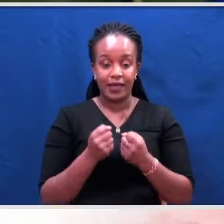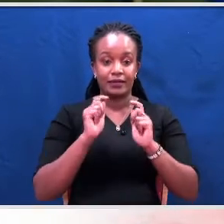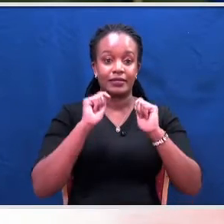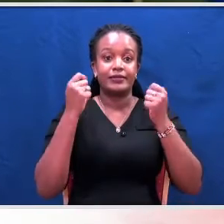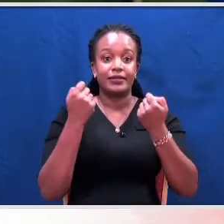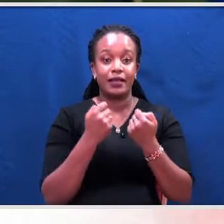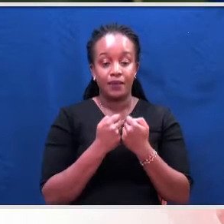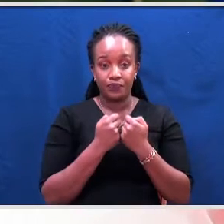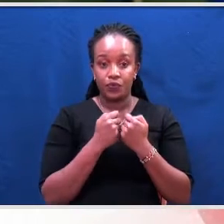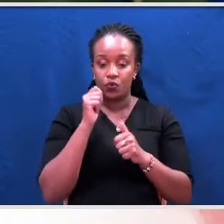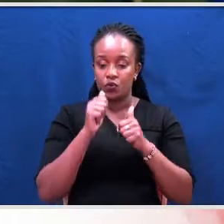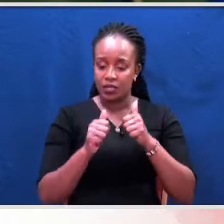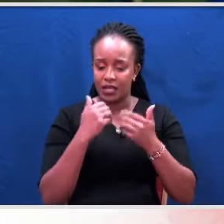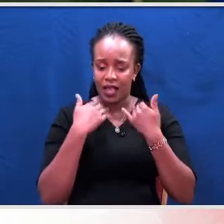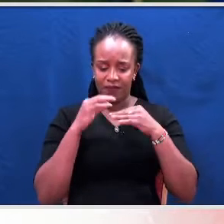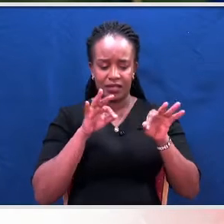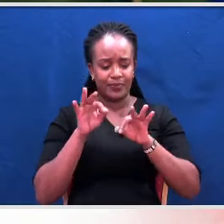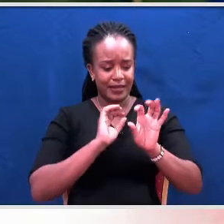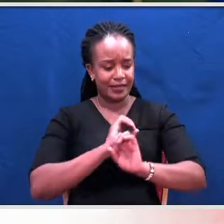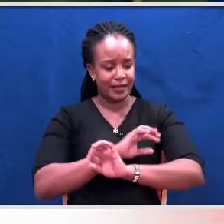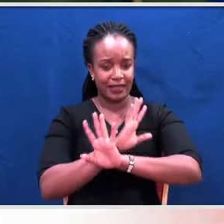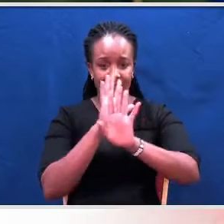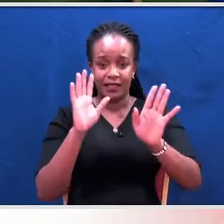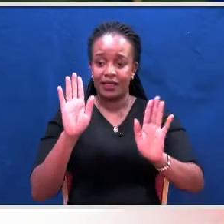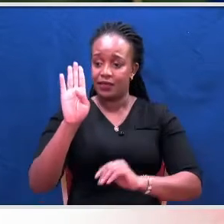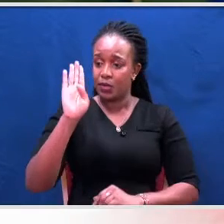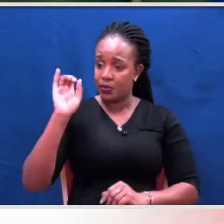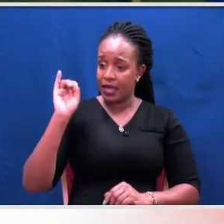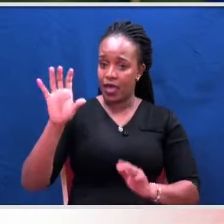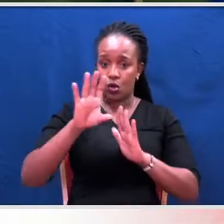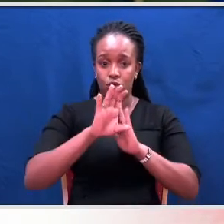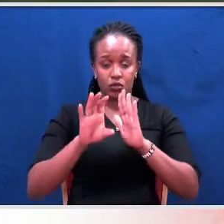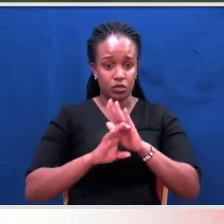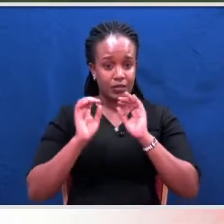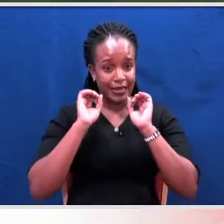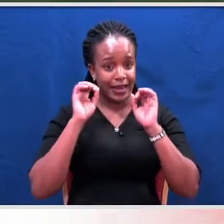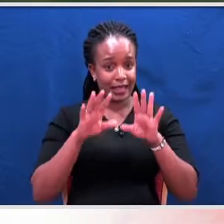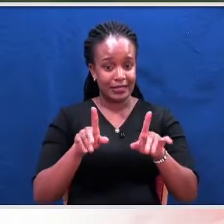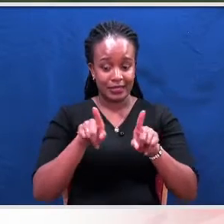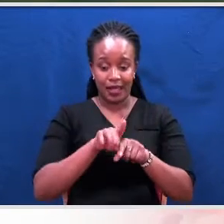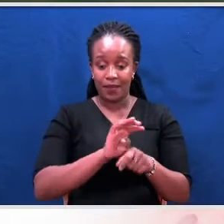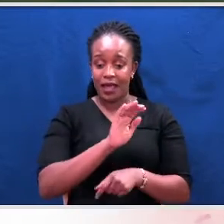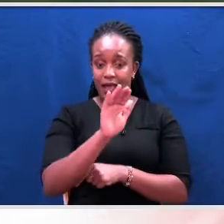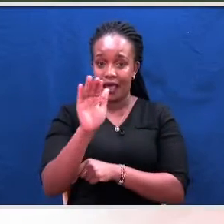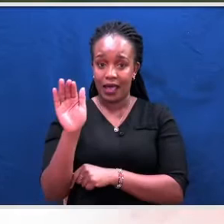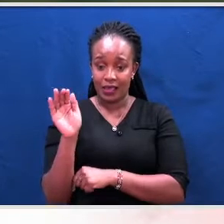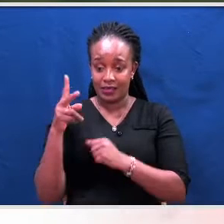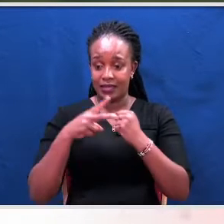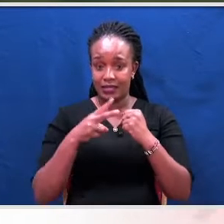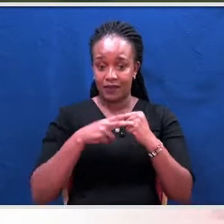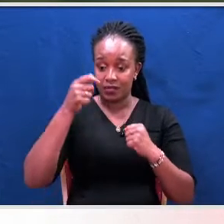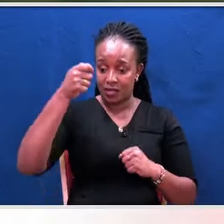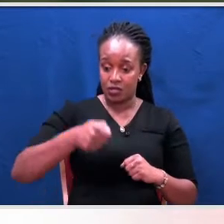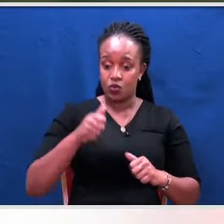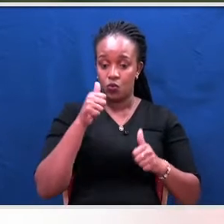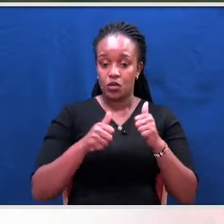have however maintained that the BBI process was unconstitutional while calling on the seven-judge bench presided over